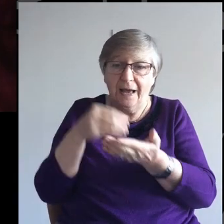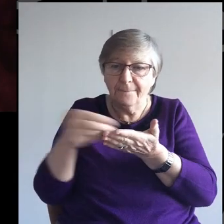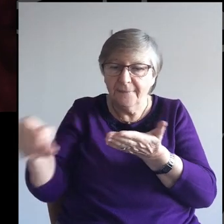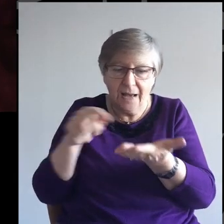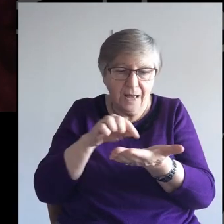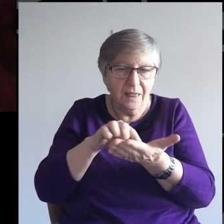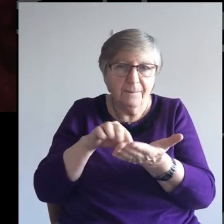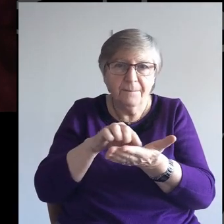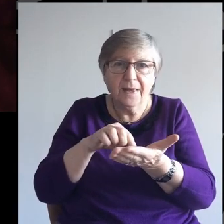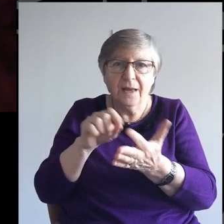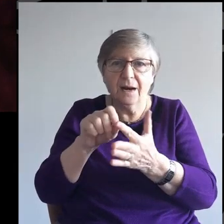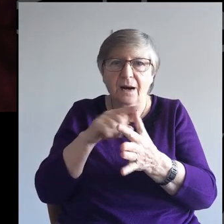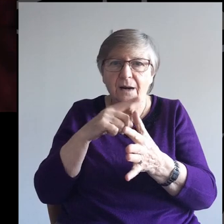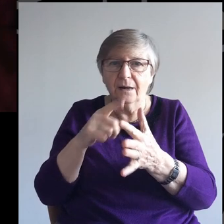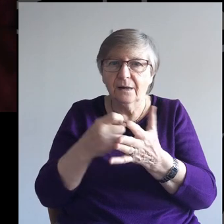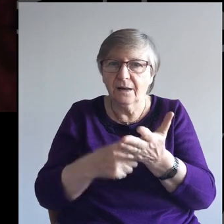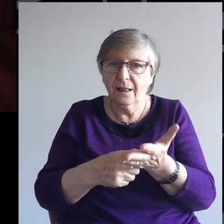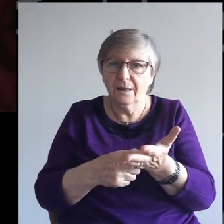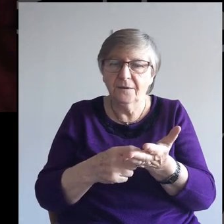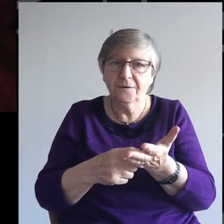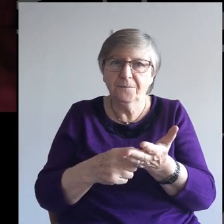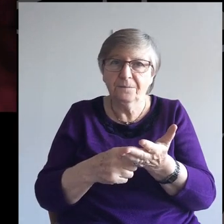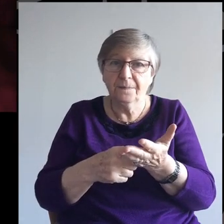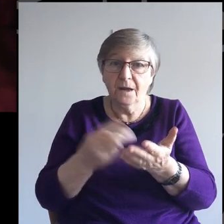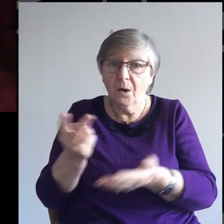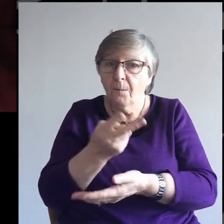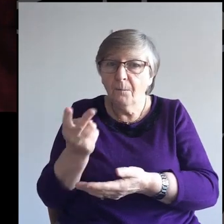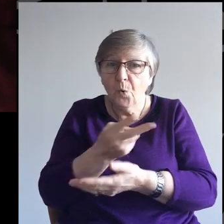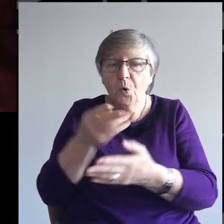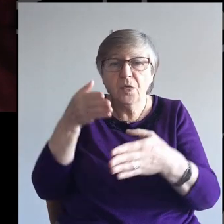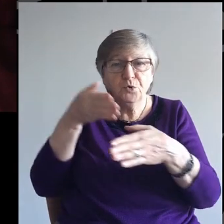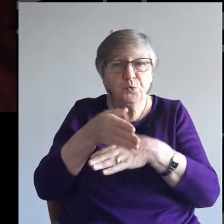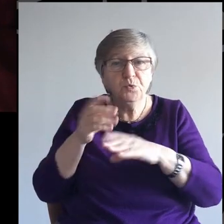to buy the peril. That is, both of them, notice, do something now.